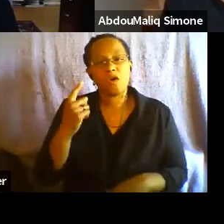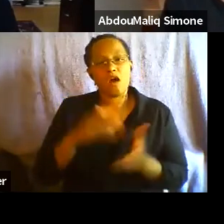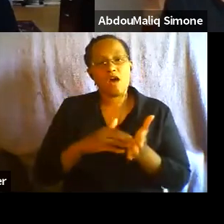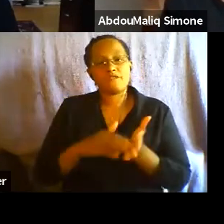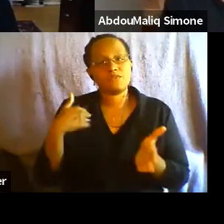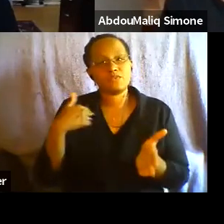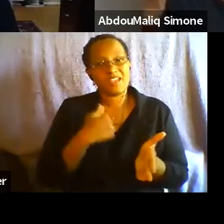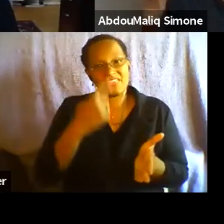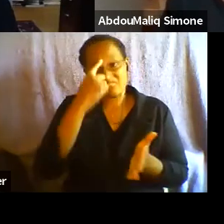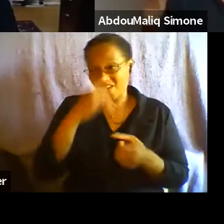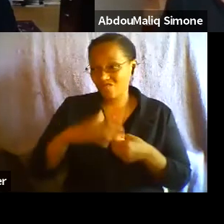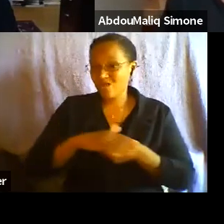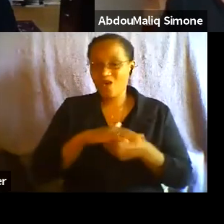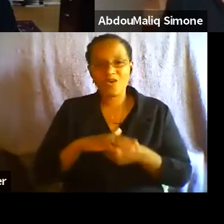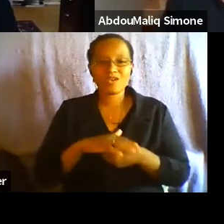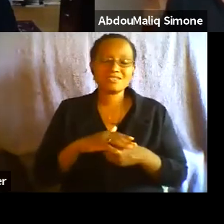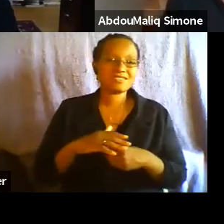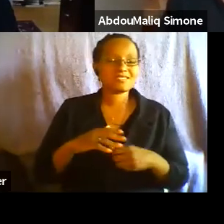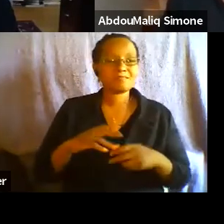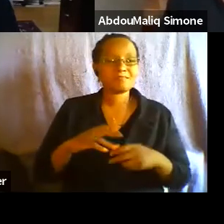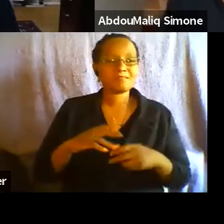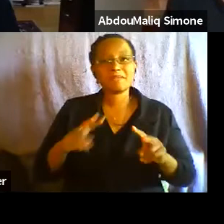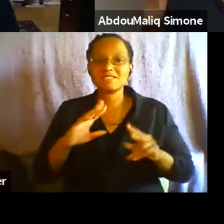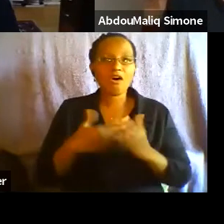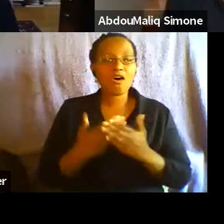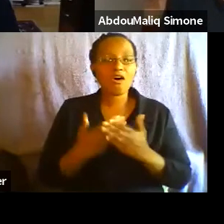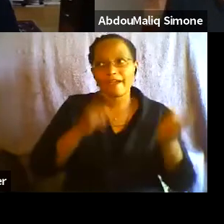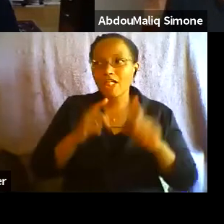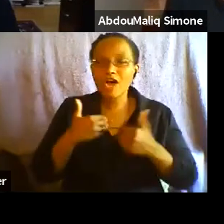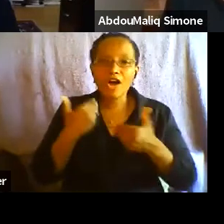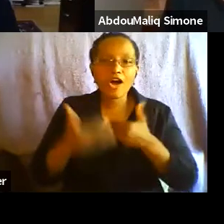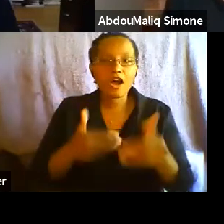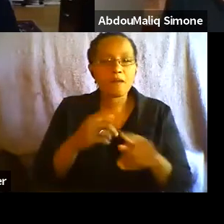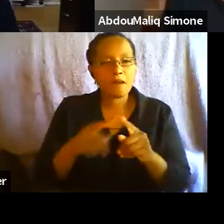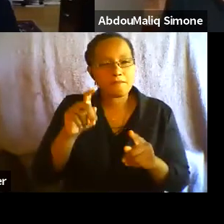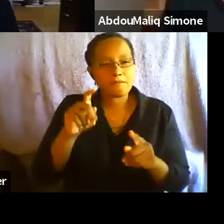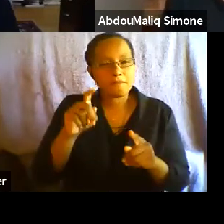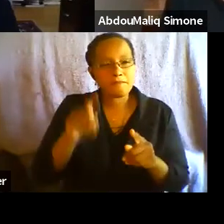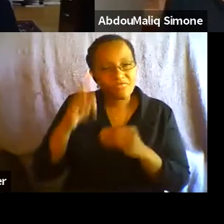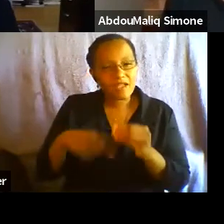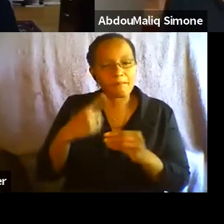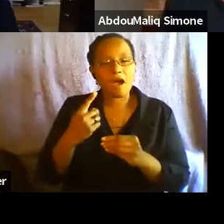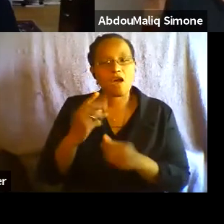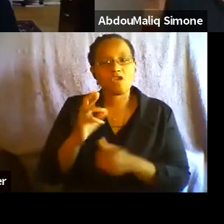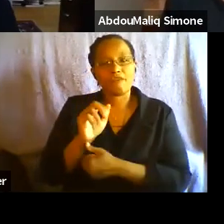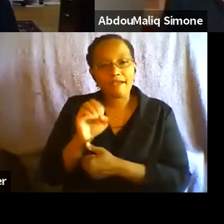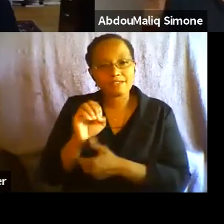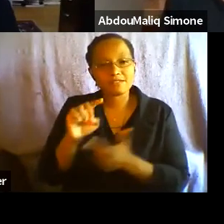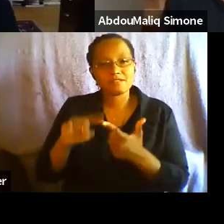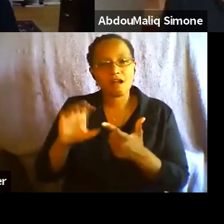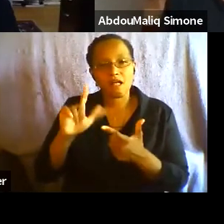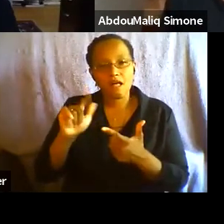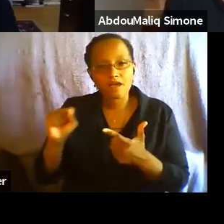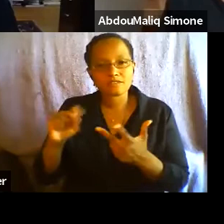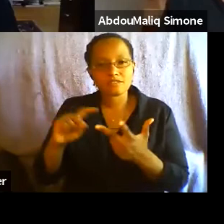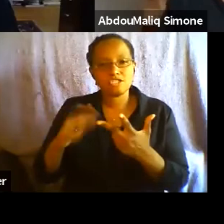race and class and gender in that integration into thinking about how we organize at that local level as well.